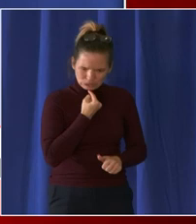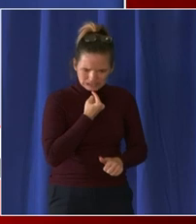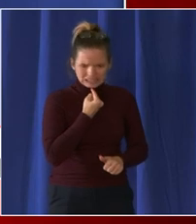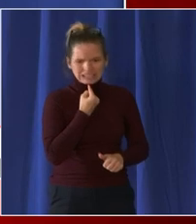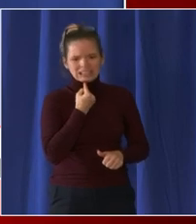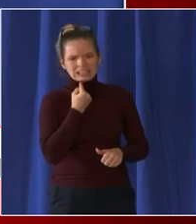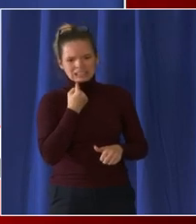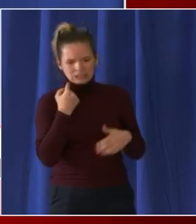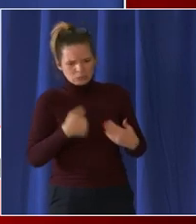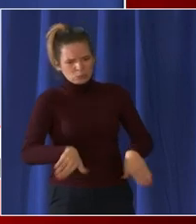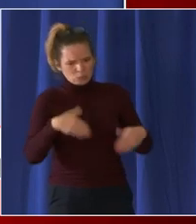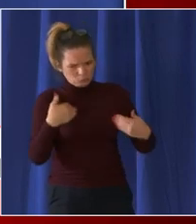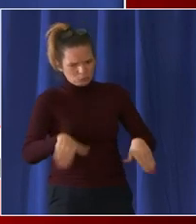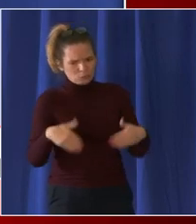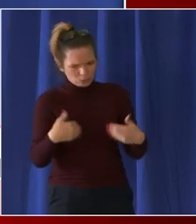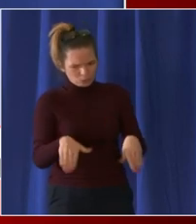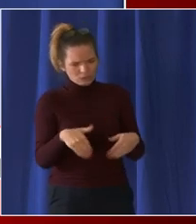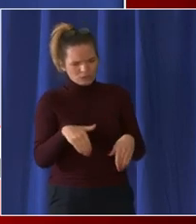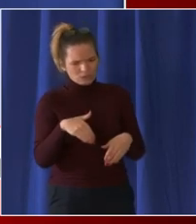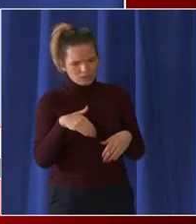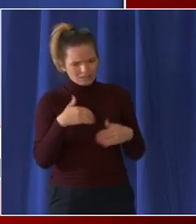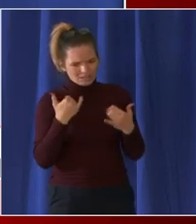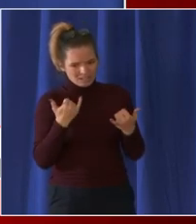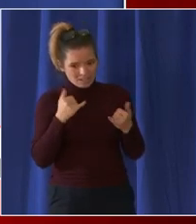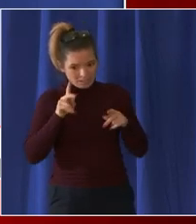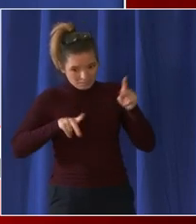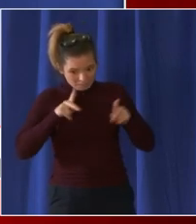i guess cap or anything like that um